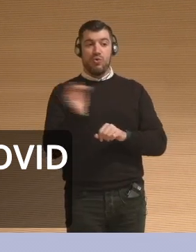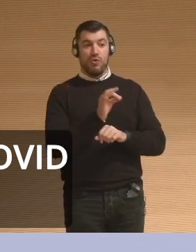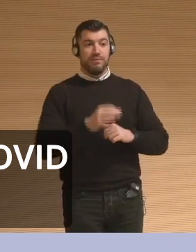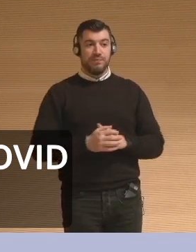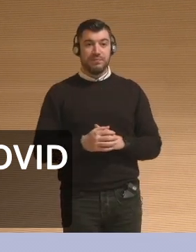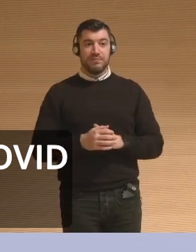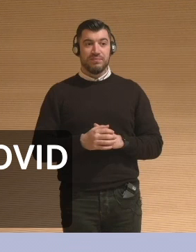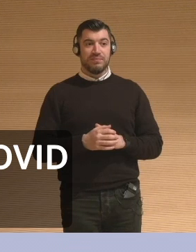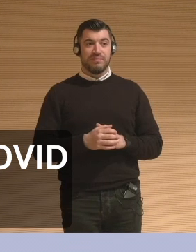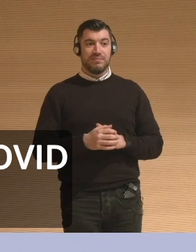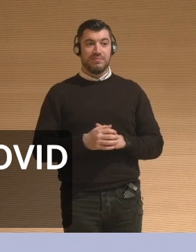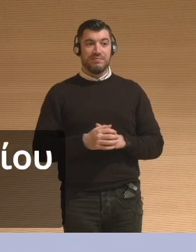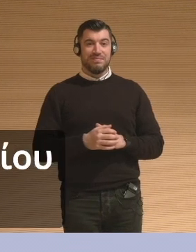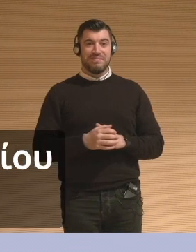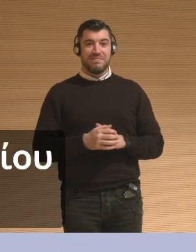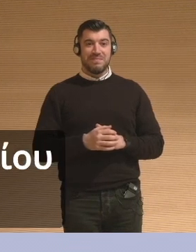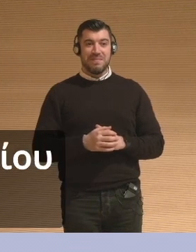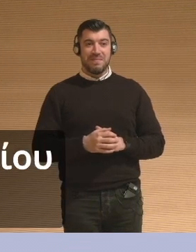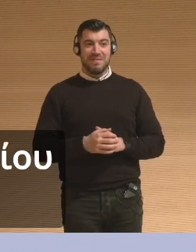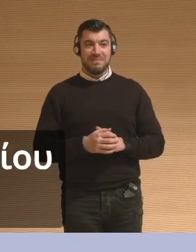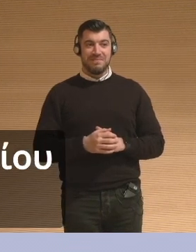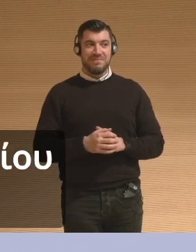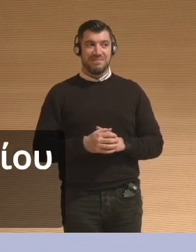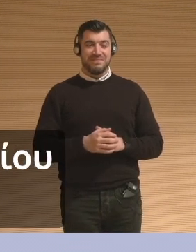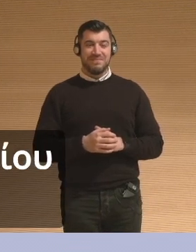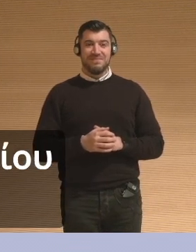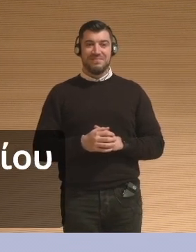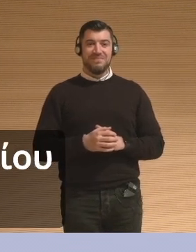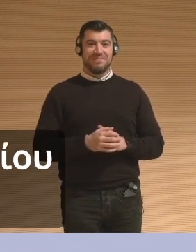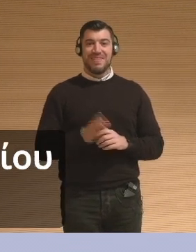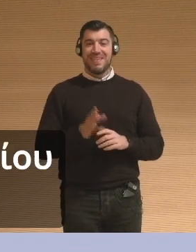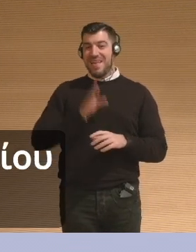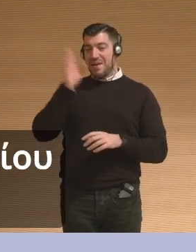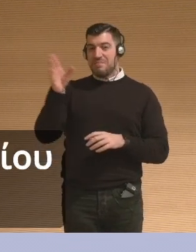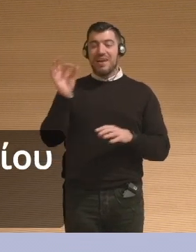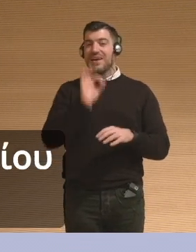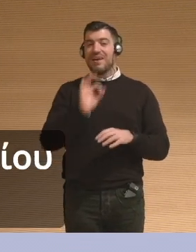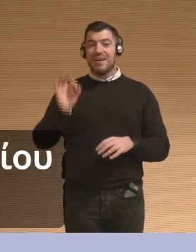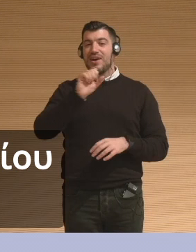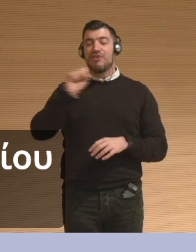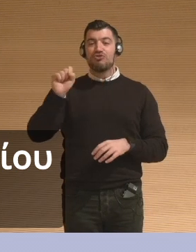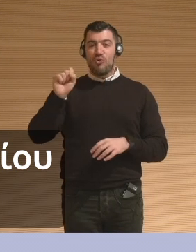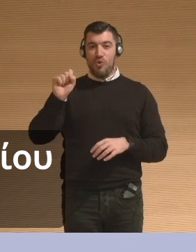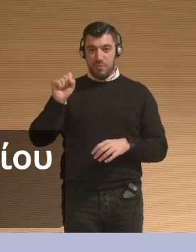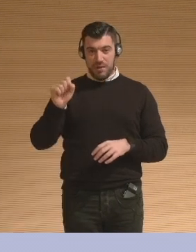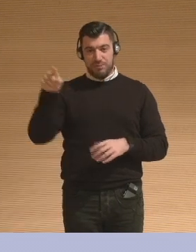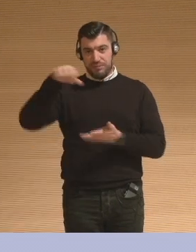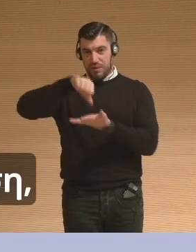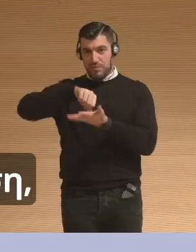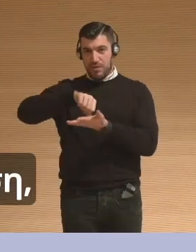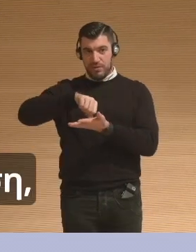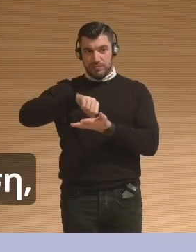and my in-person work. I went to Stockholm at the Museum of Mediterranean and Near Eastern Antiquities.